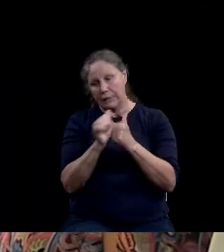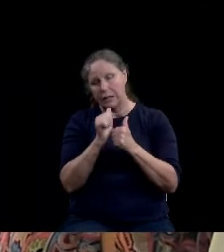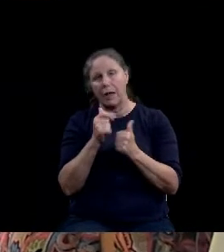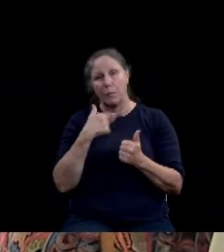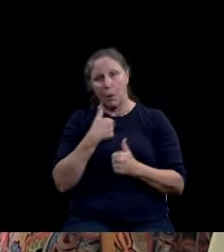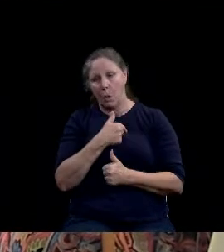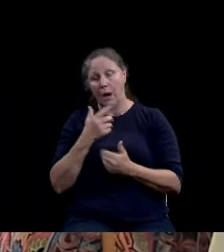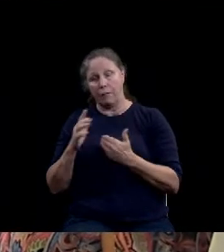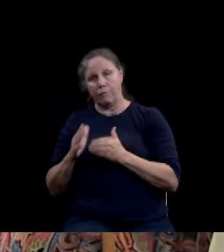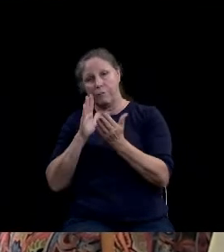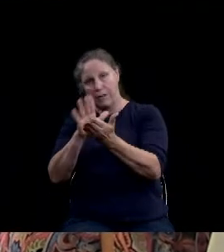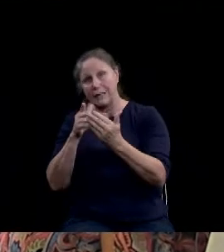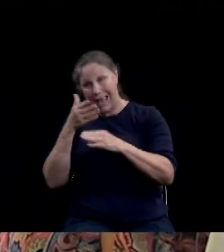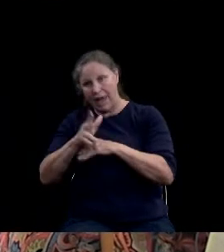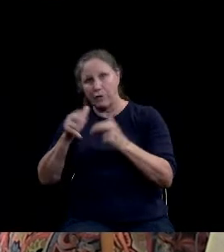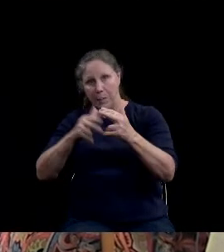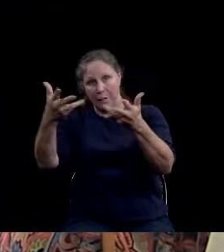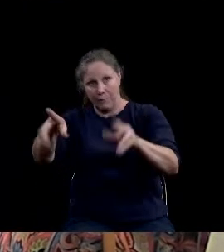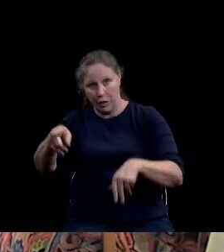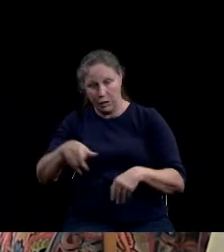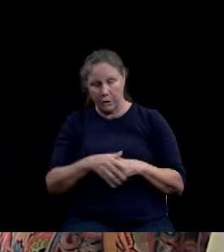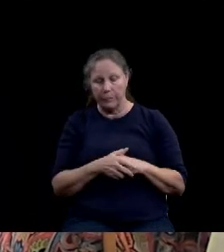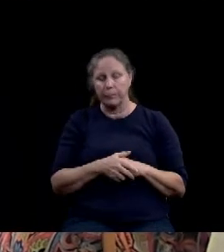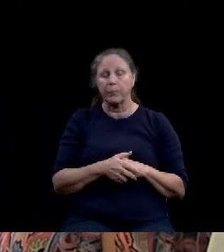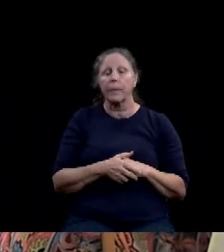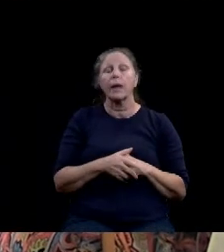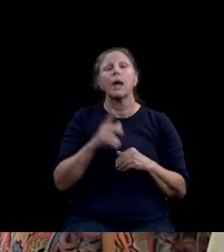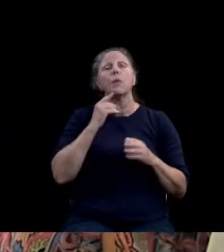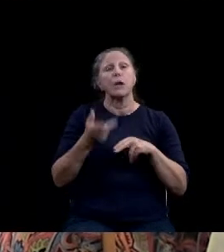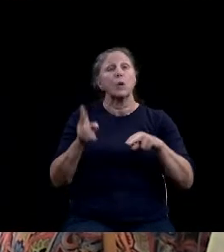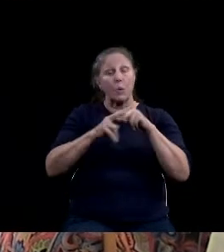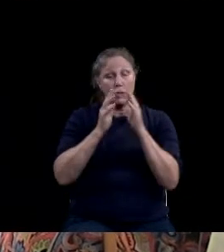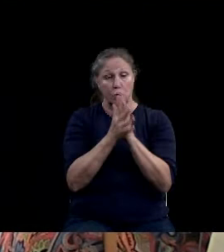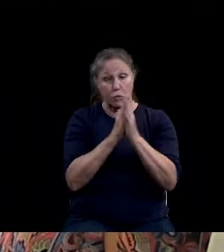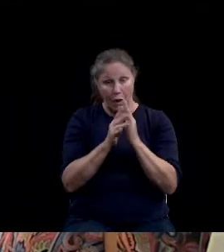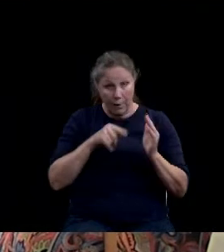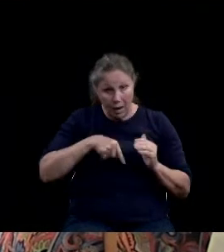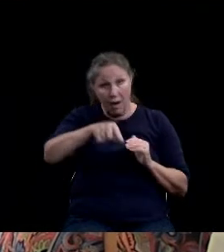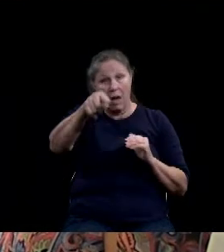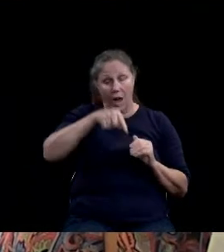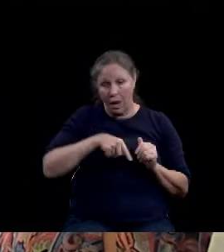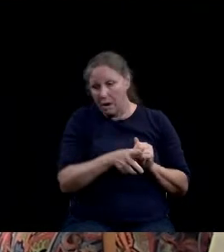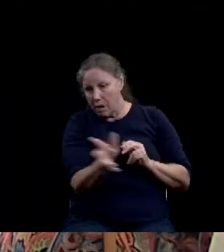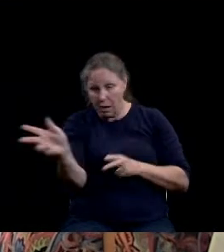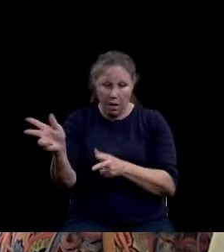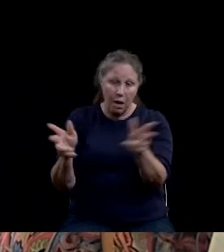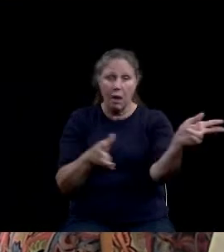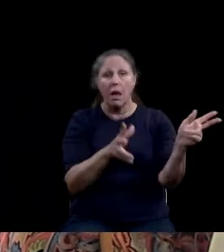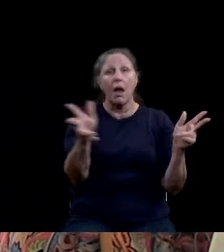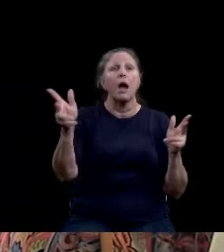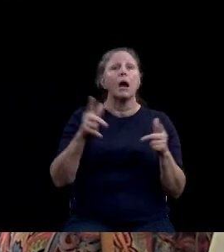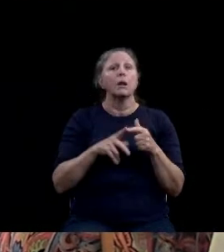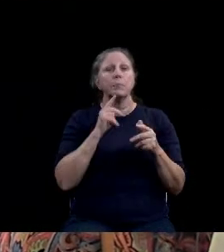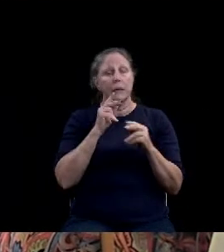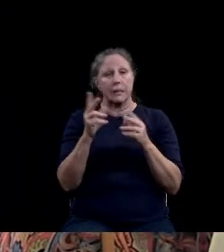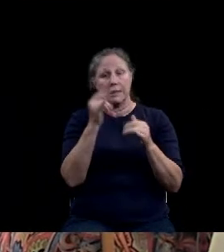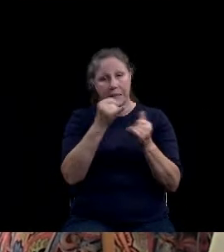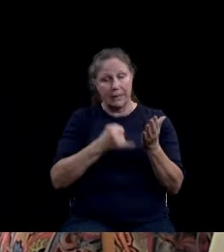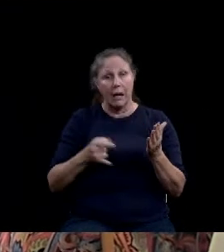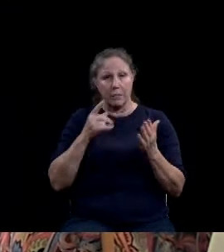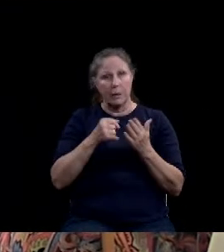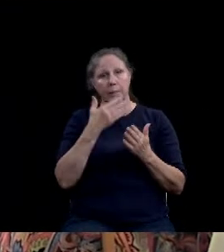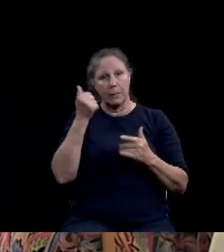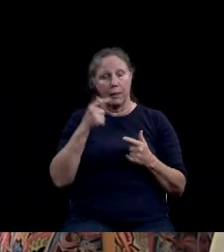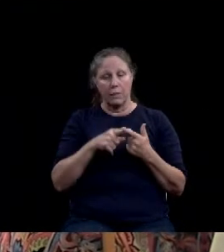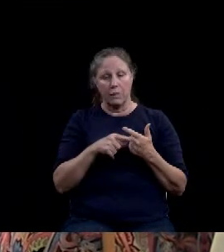With the increased volume of traffic on traveled ways entrances and exits of adequate design must be provided for abrupting abutting properties especially commercial